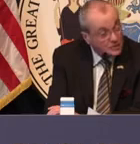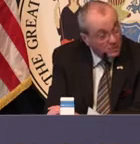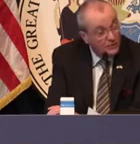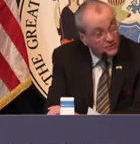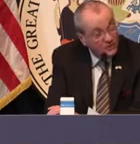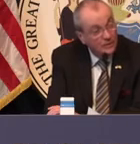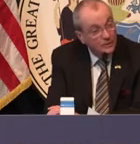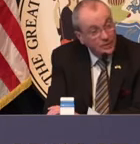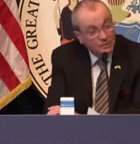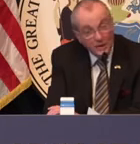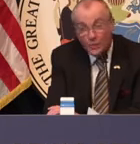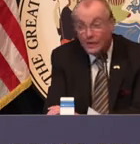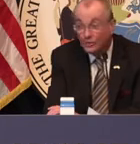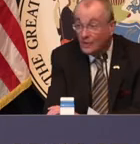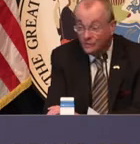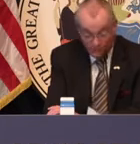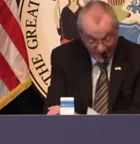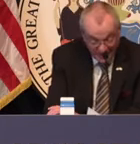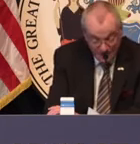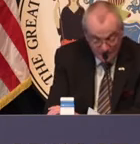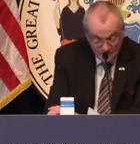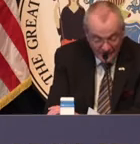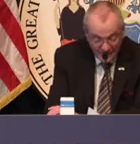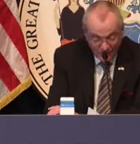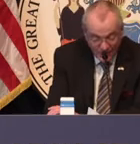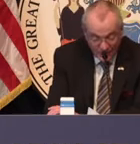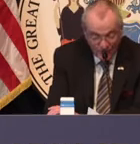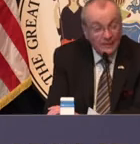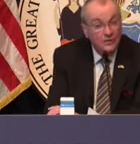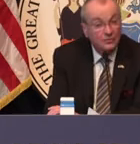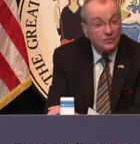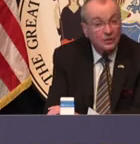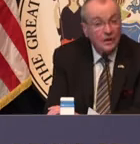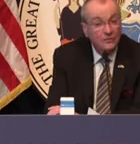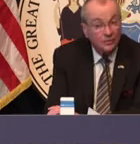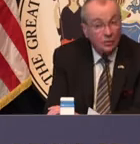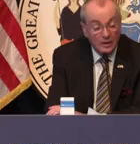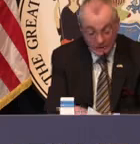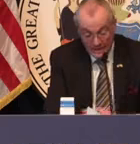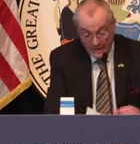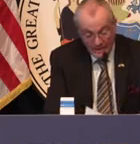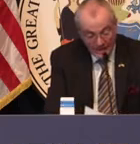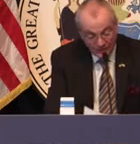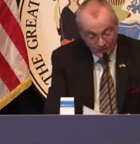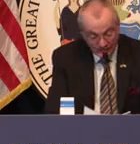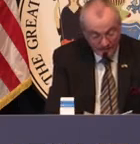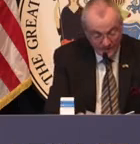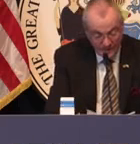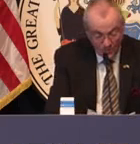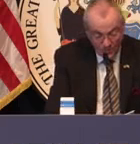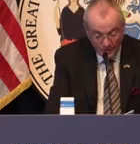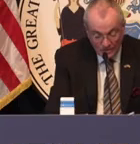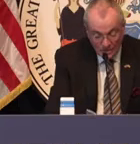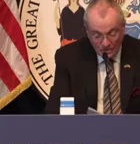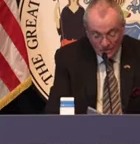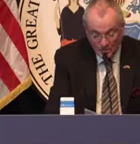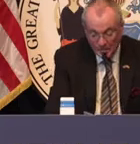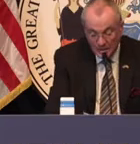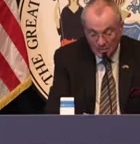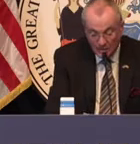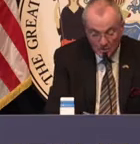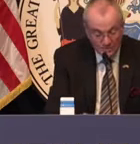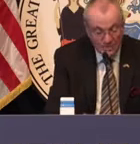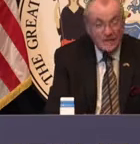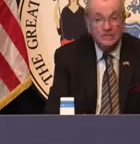the end of this month, which, by the way, is a week from Sunday, as I have said, this is a floor and not a ceiling. We're going to continue